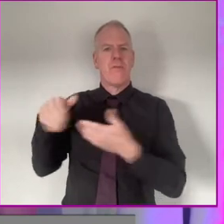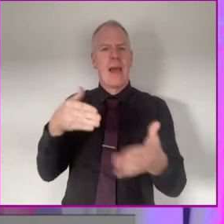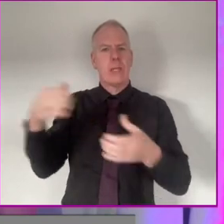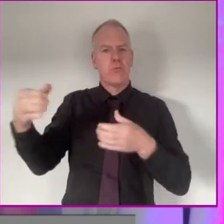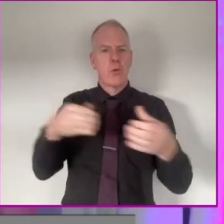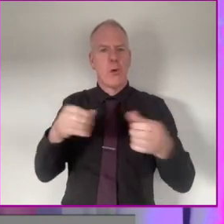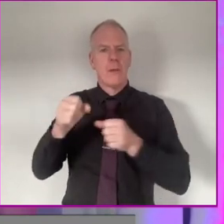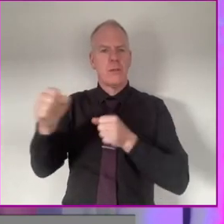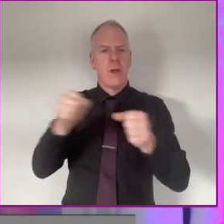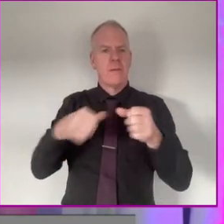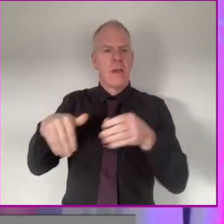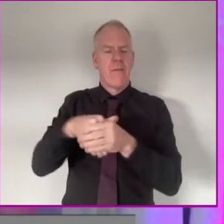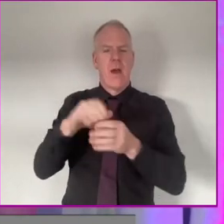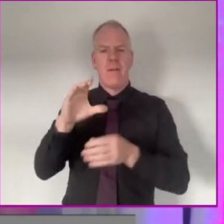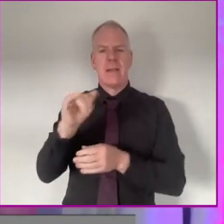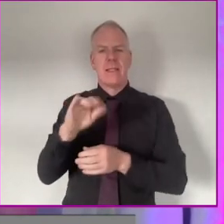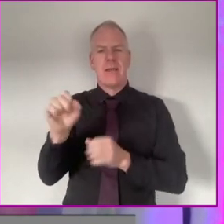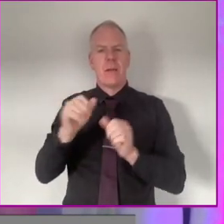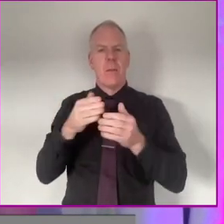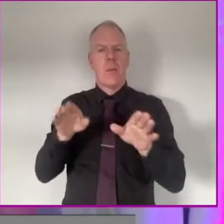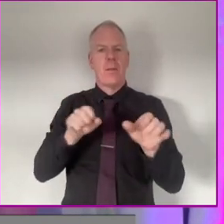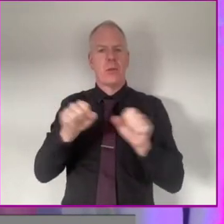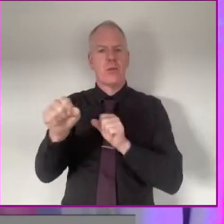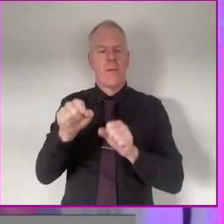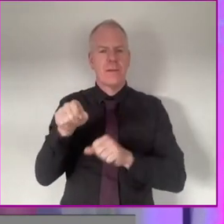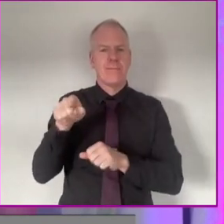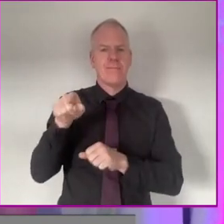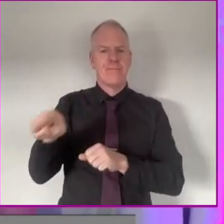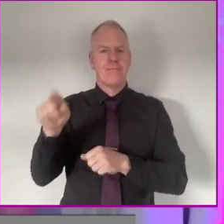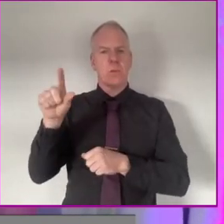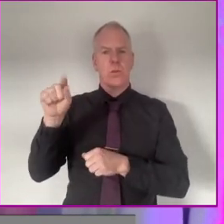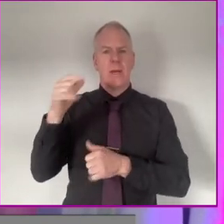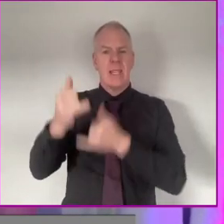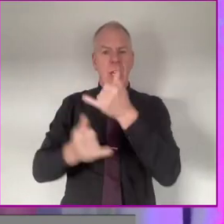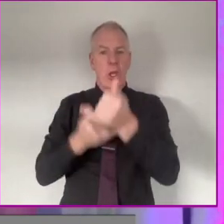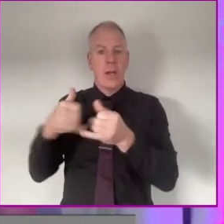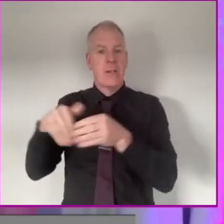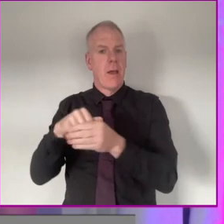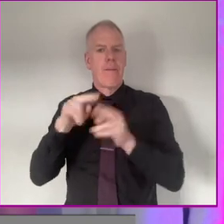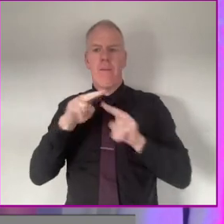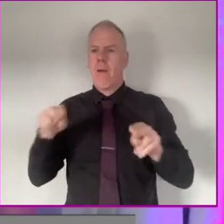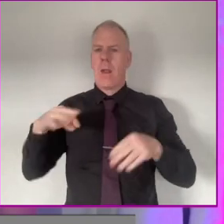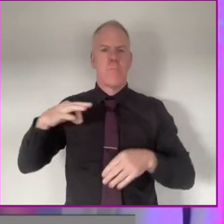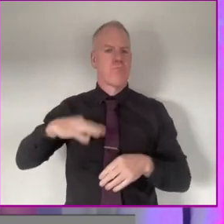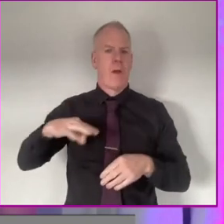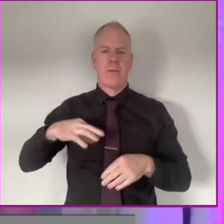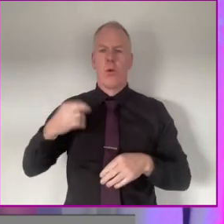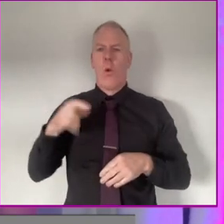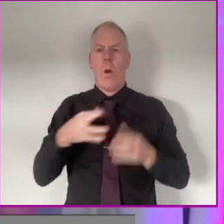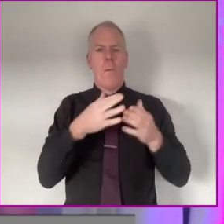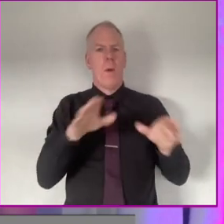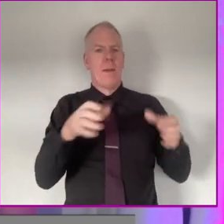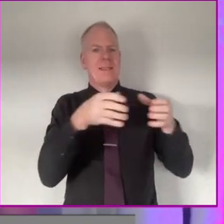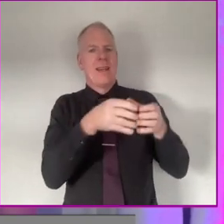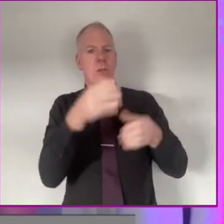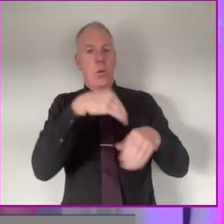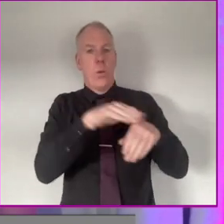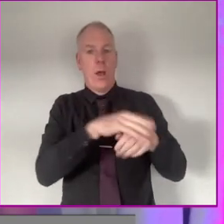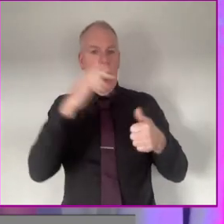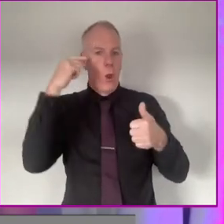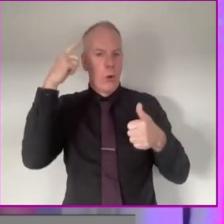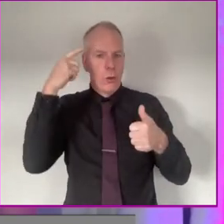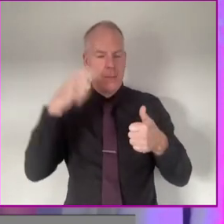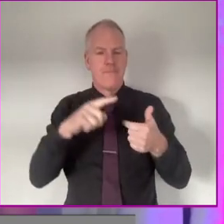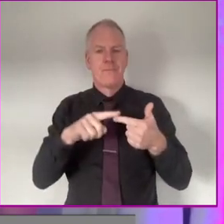of recruitment services across the civil and public service. Siobhan has spent 20 years in the non-profit and public sectors in London